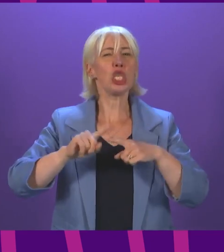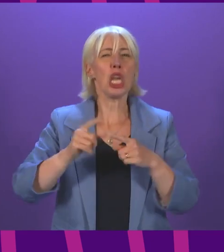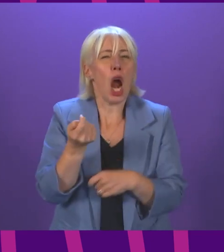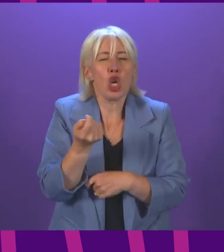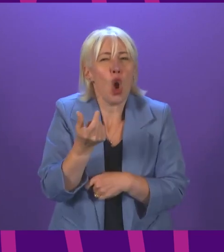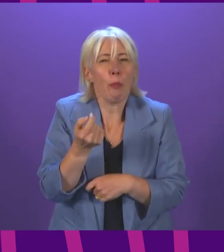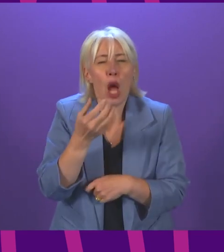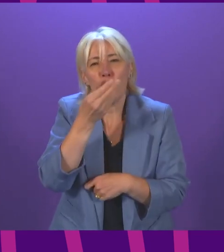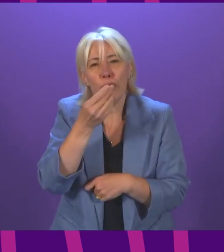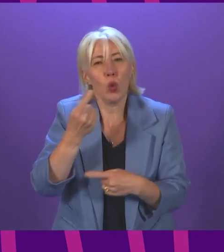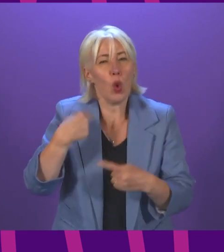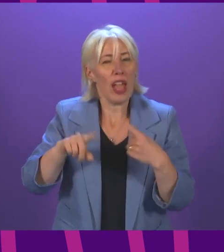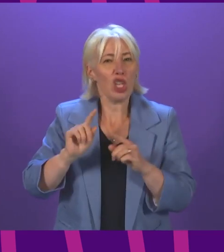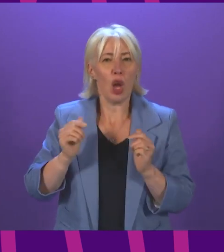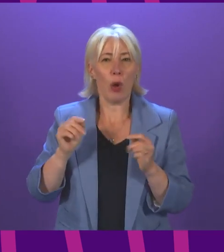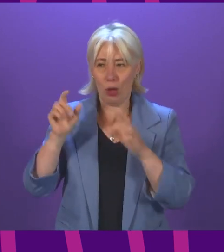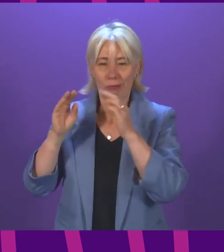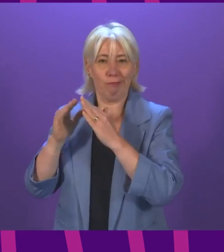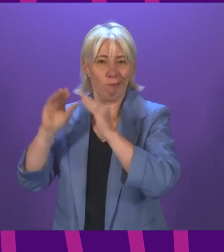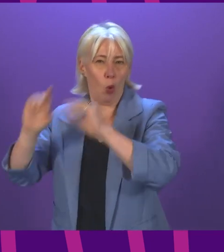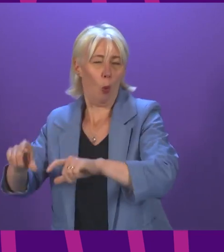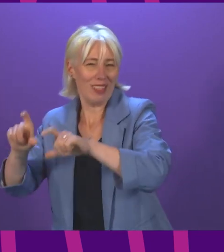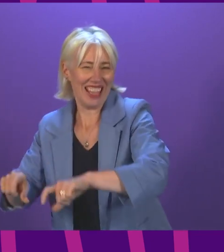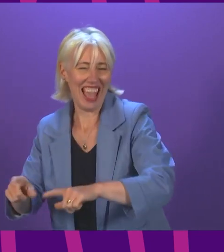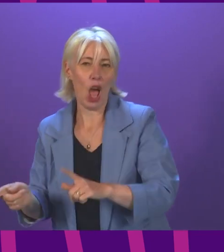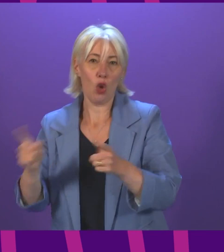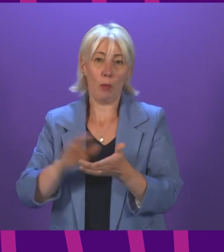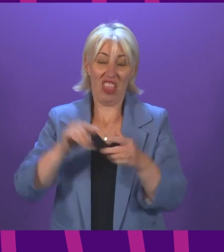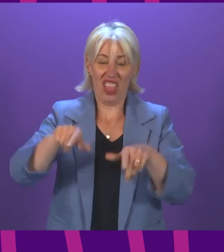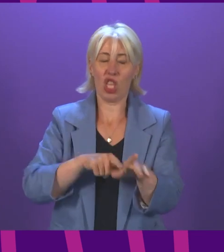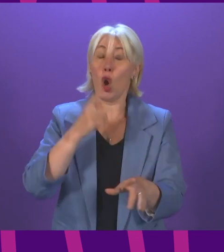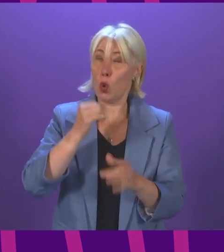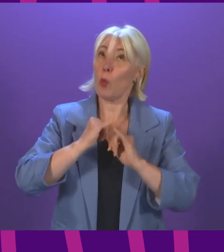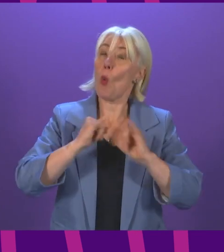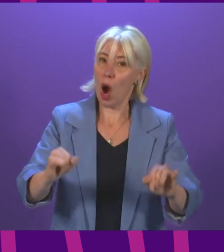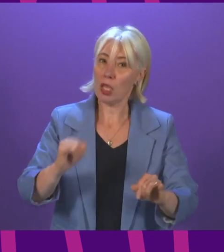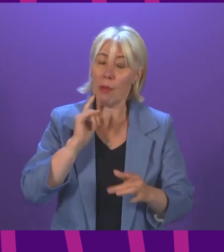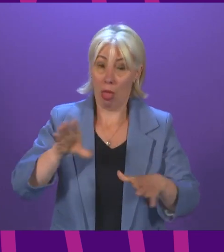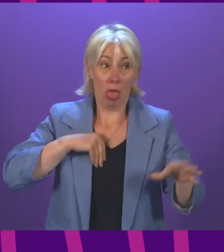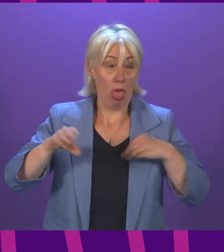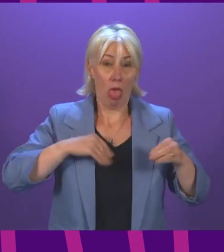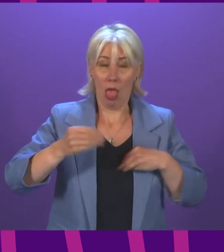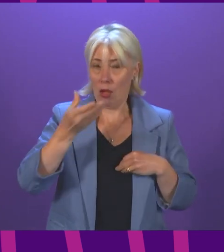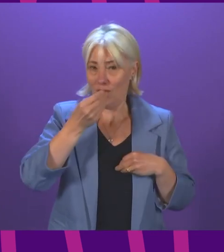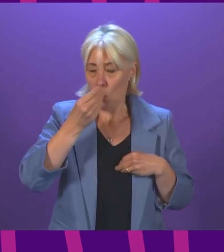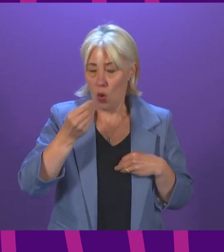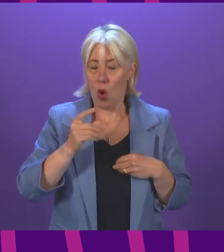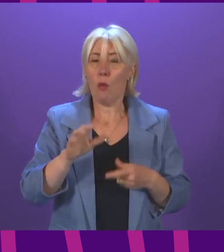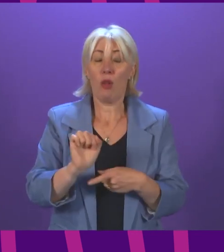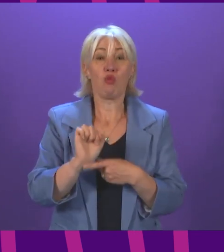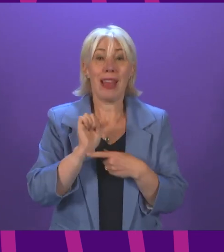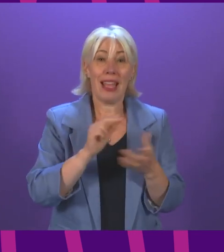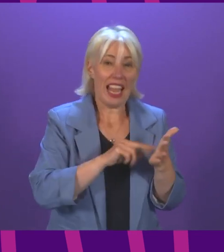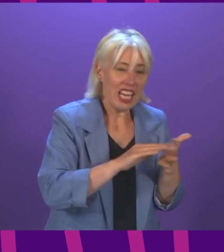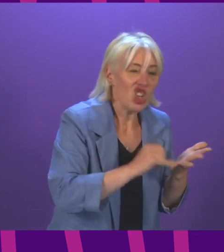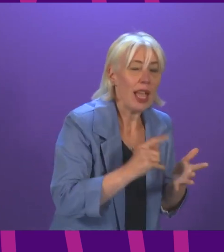flu circulating last year. It's really, really vital to protect our NHS, but of course, to protect individuals and people themselves that